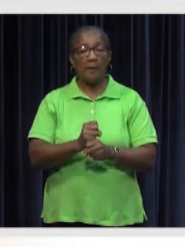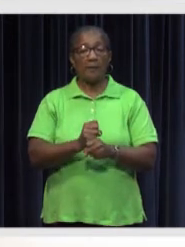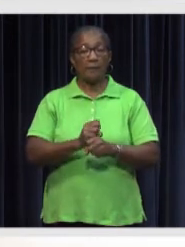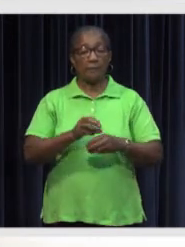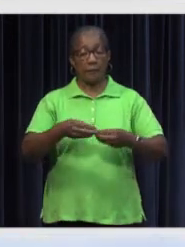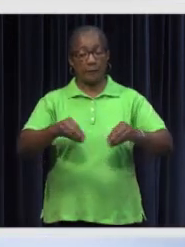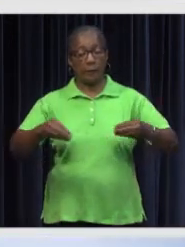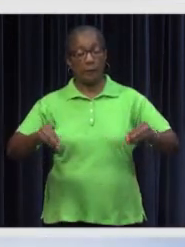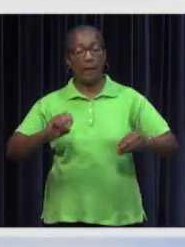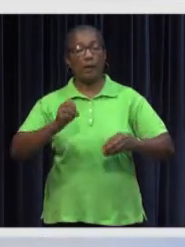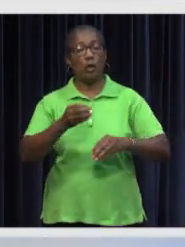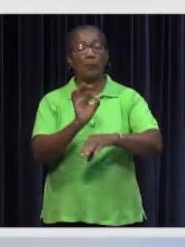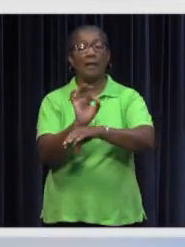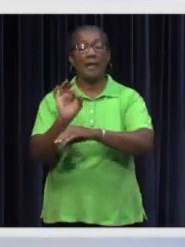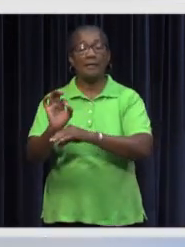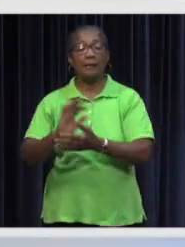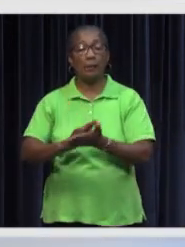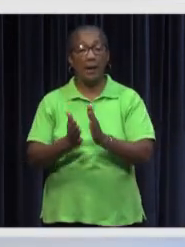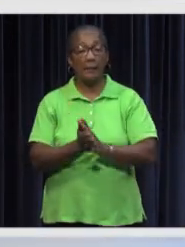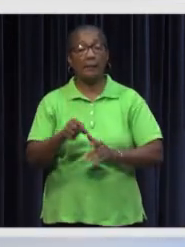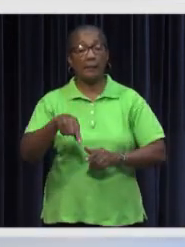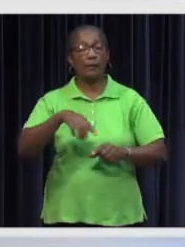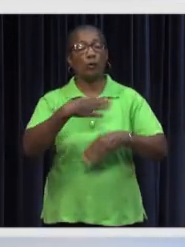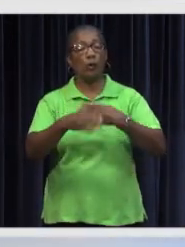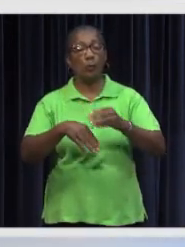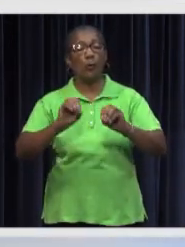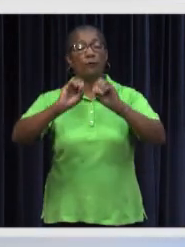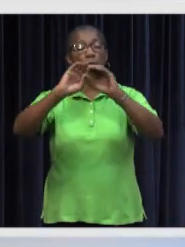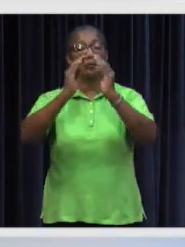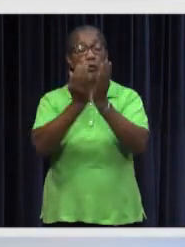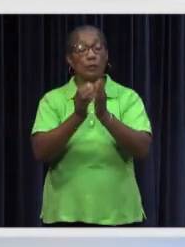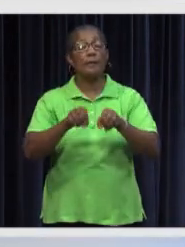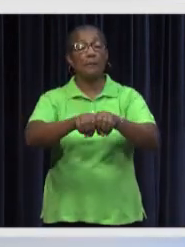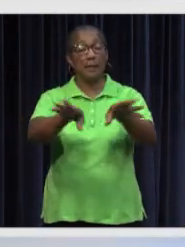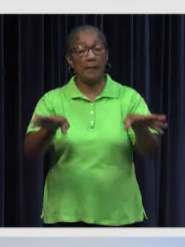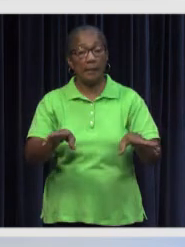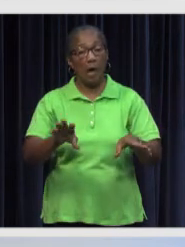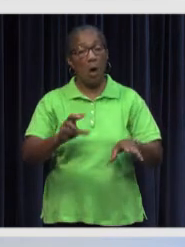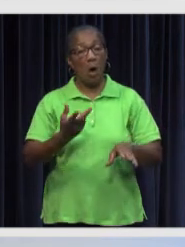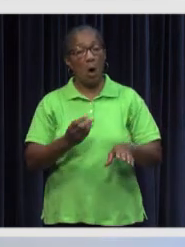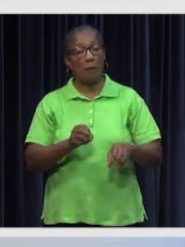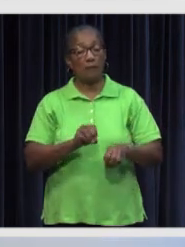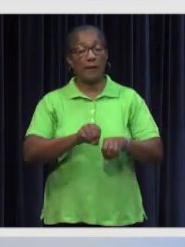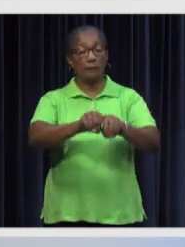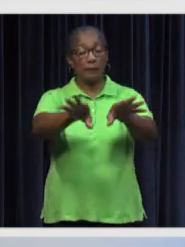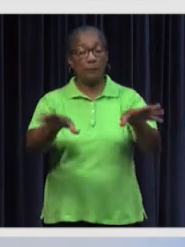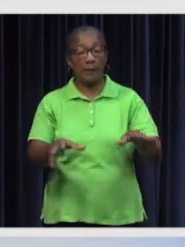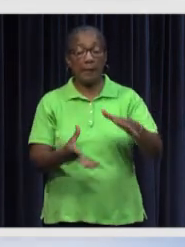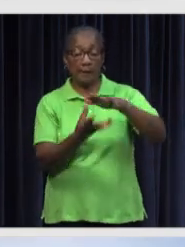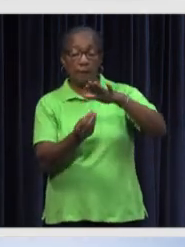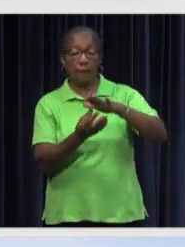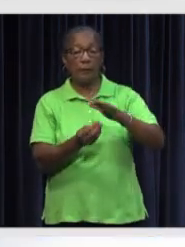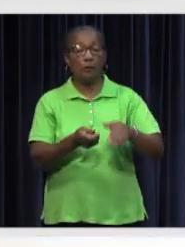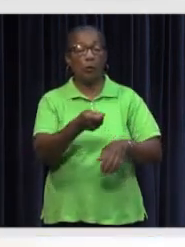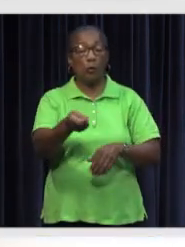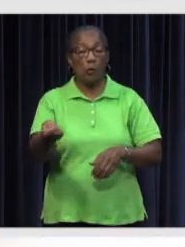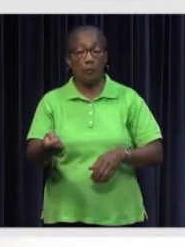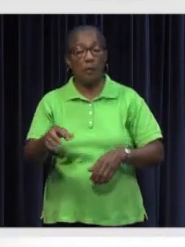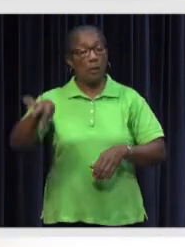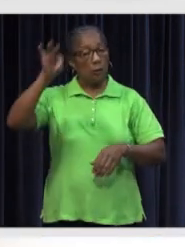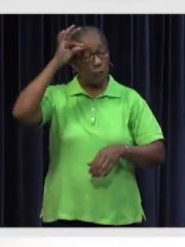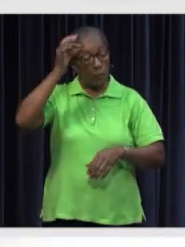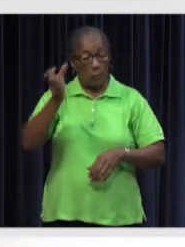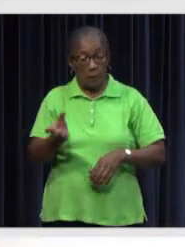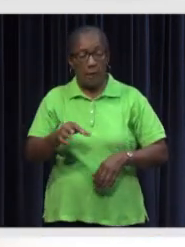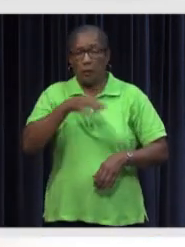e-facilities to teach the lessons to their children. This often happens via social media or via the distribution of